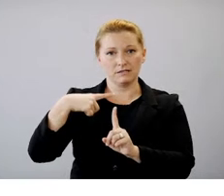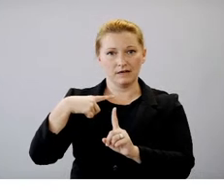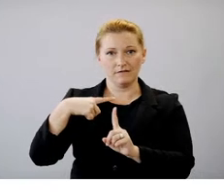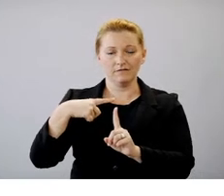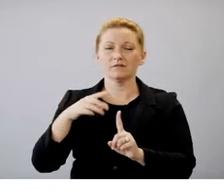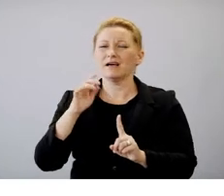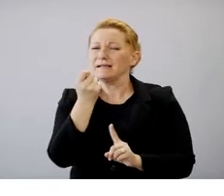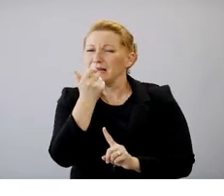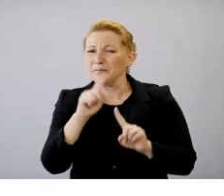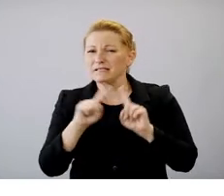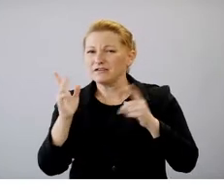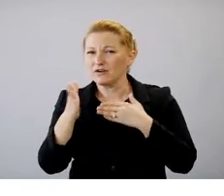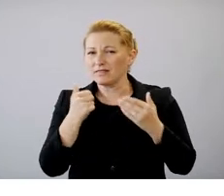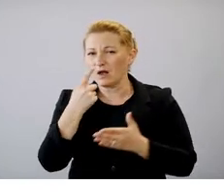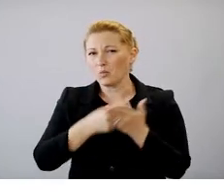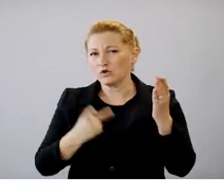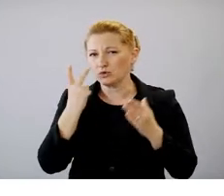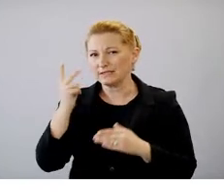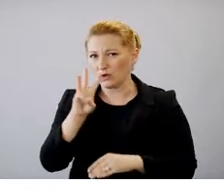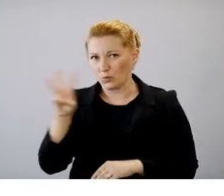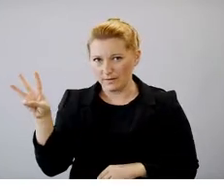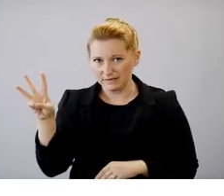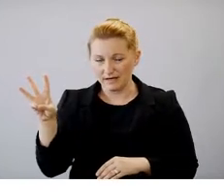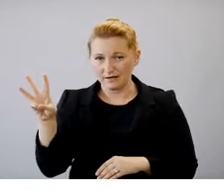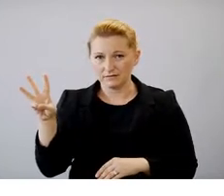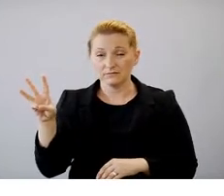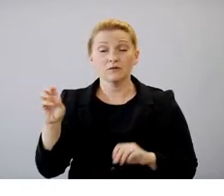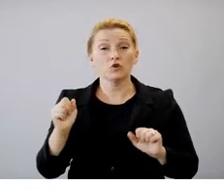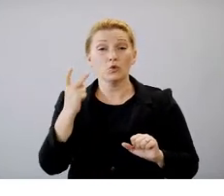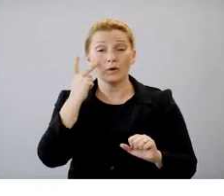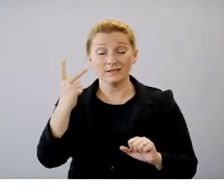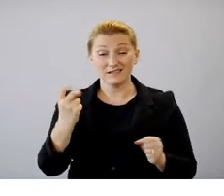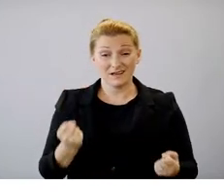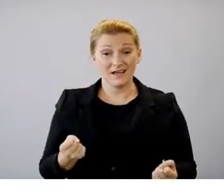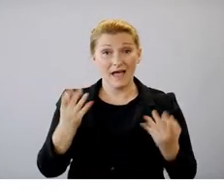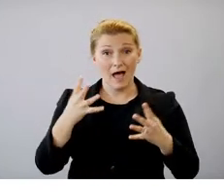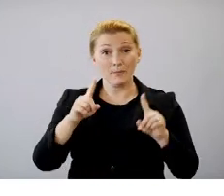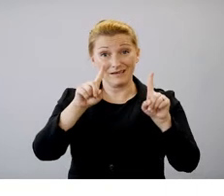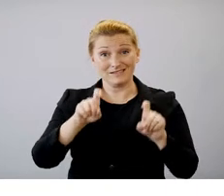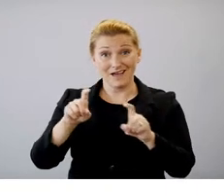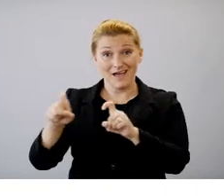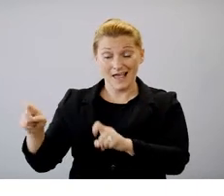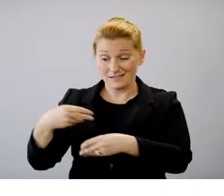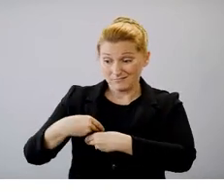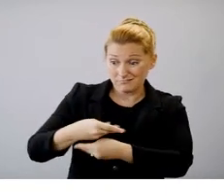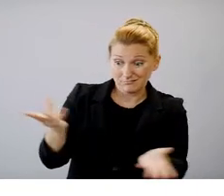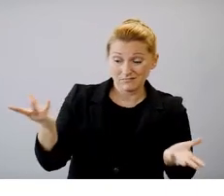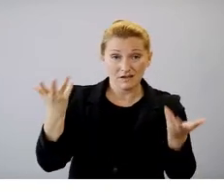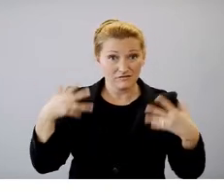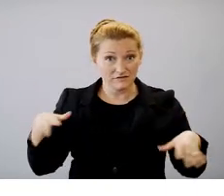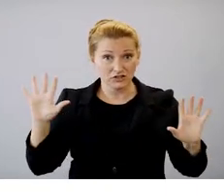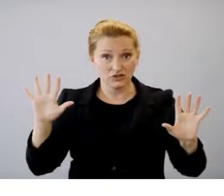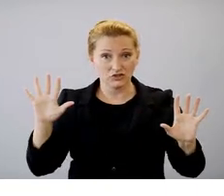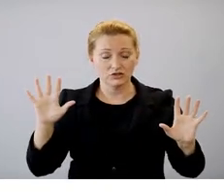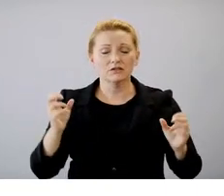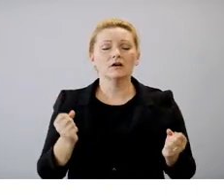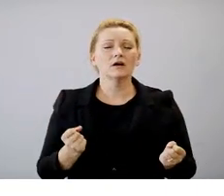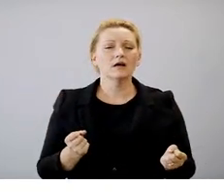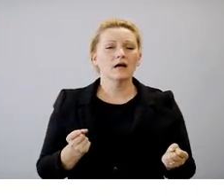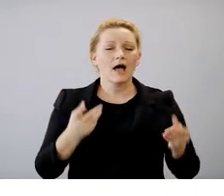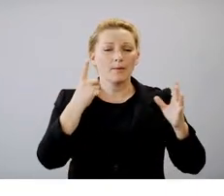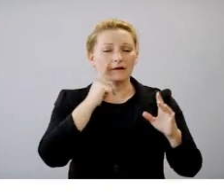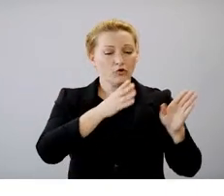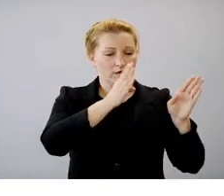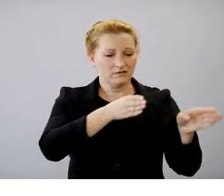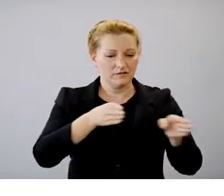one that's on our website. It shows the total number of tests and how many are in unique individuals and how